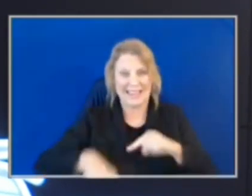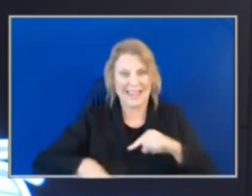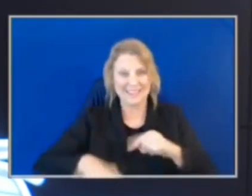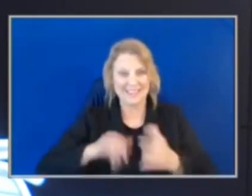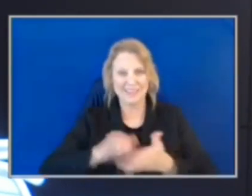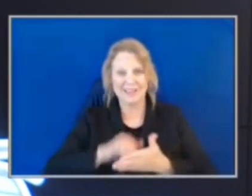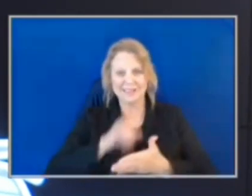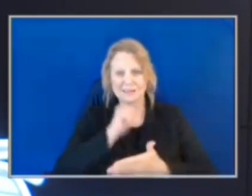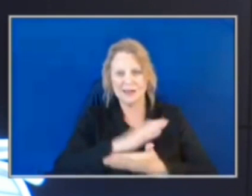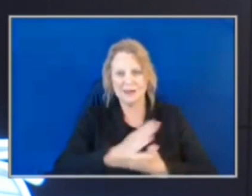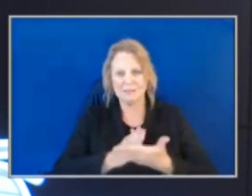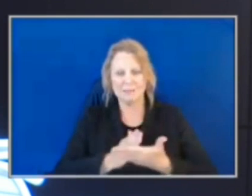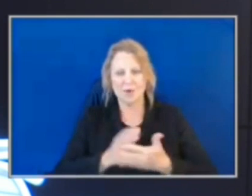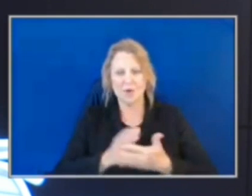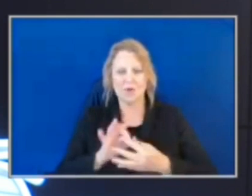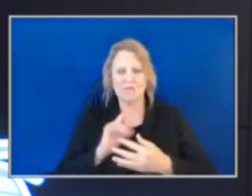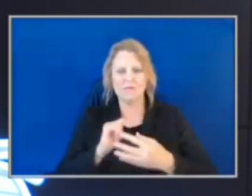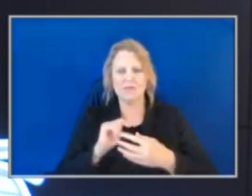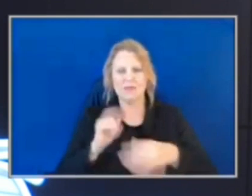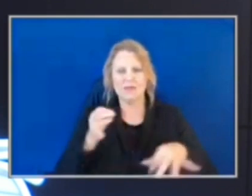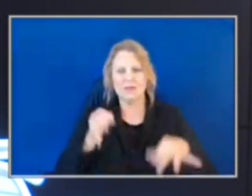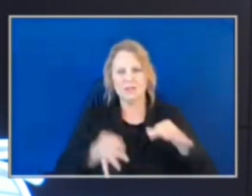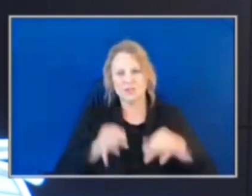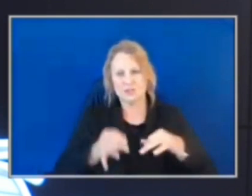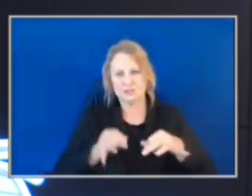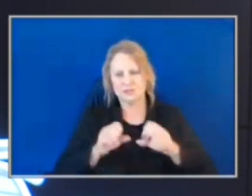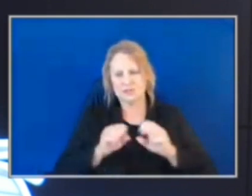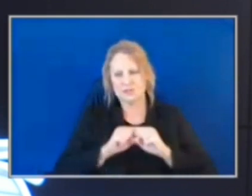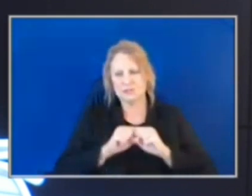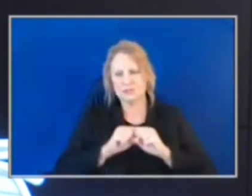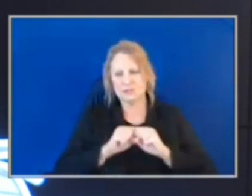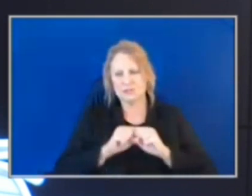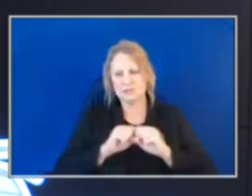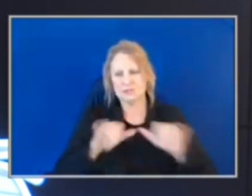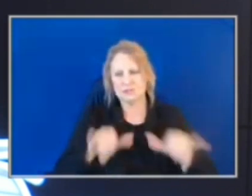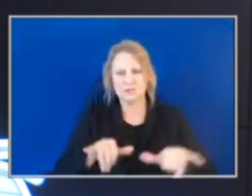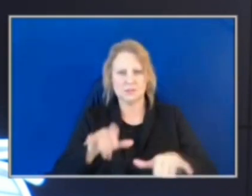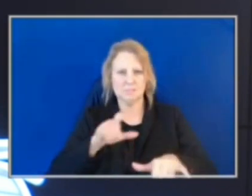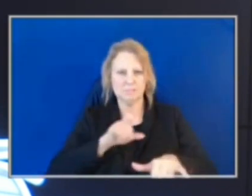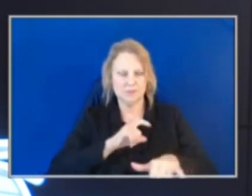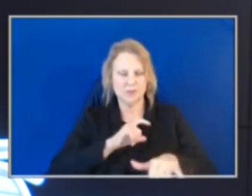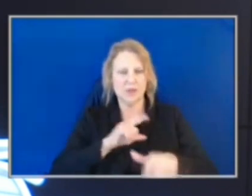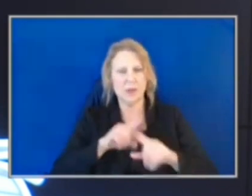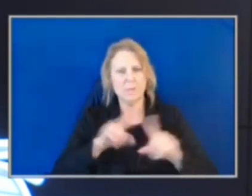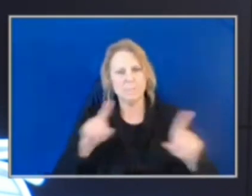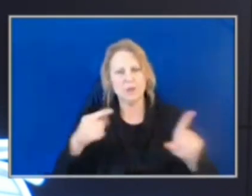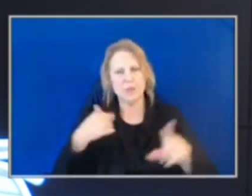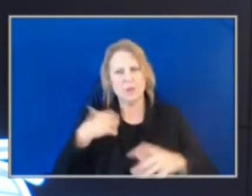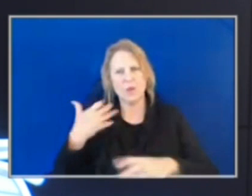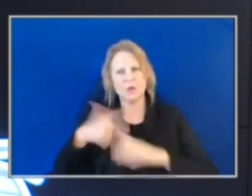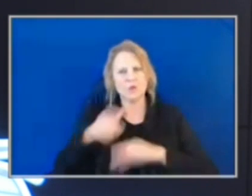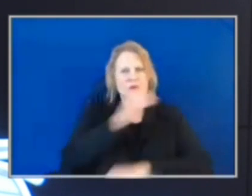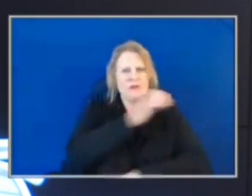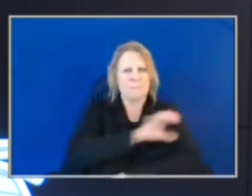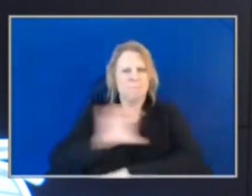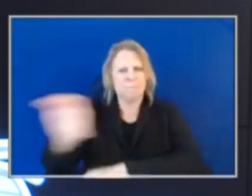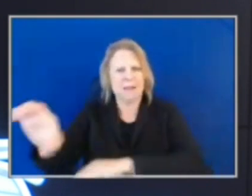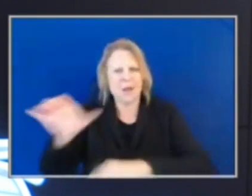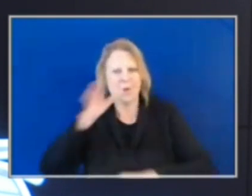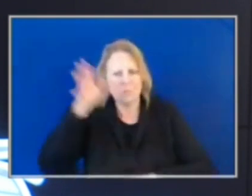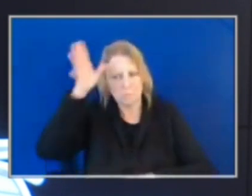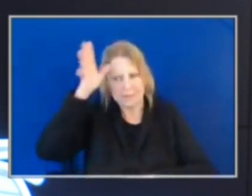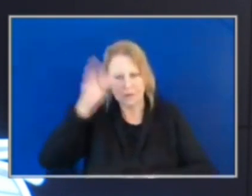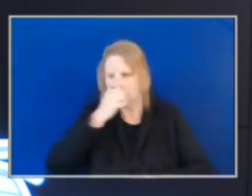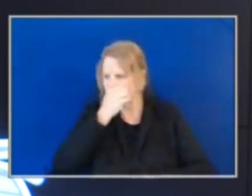justice system. And that's where we do want to get those parents' help. And we want to empower the parents that maybe haven't been doing what they're supposed to do and give them